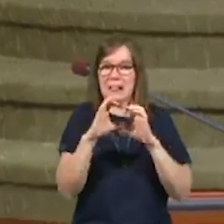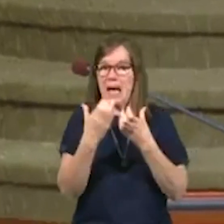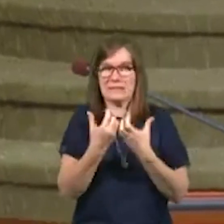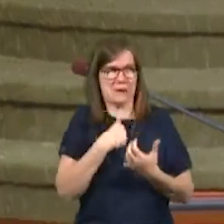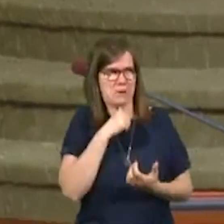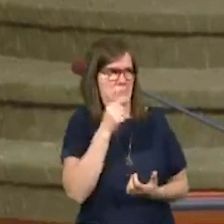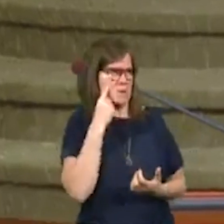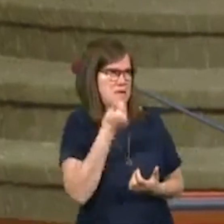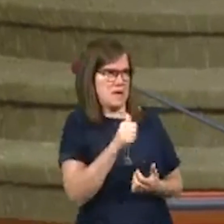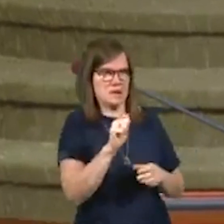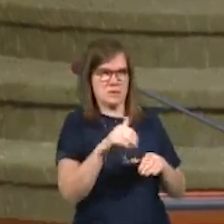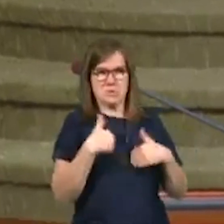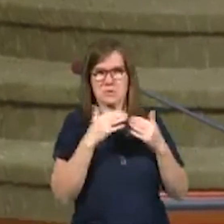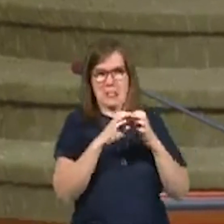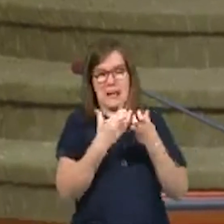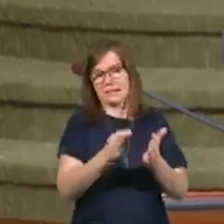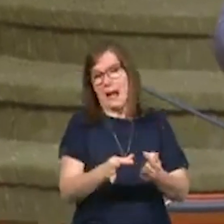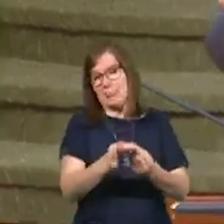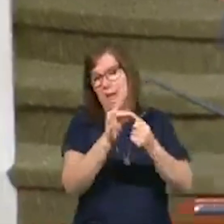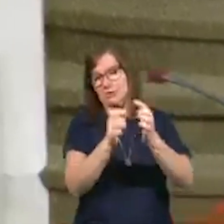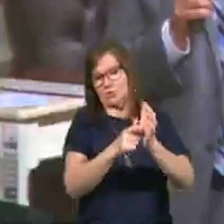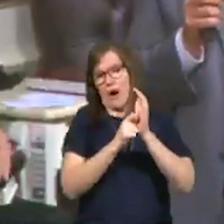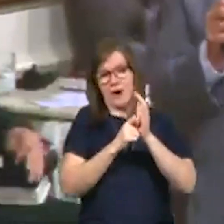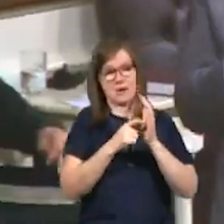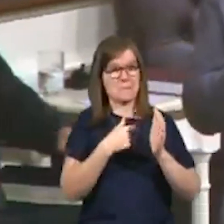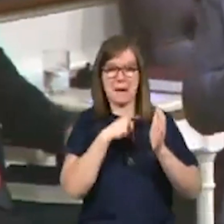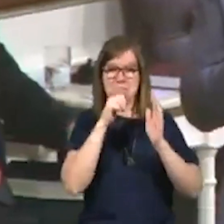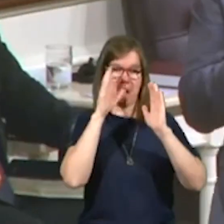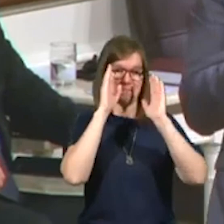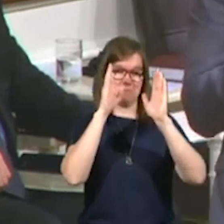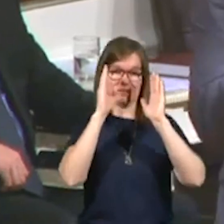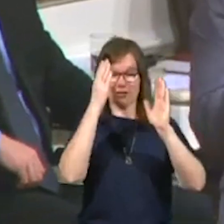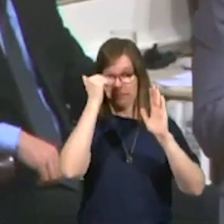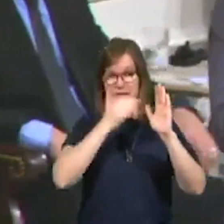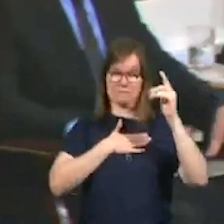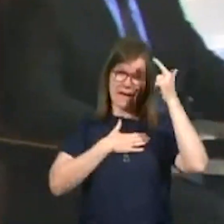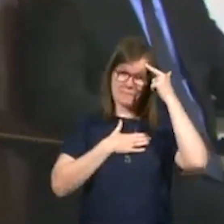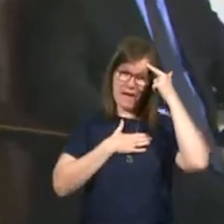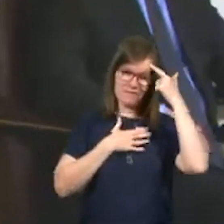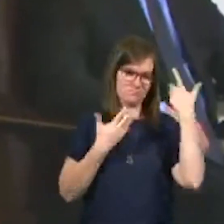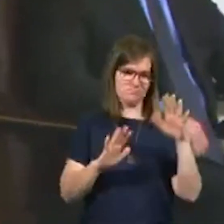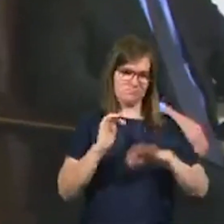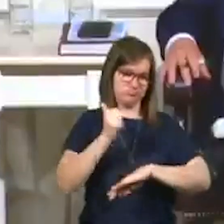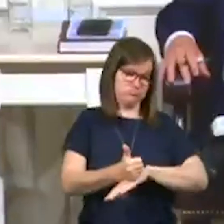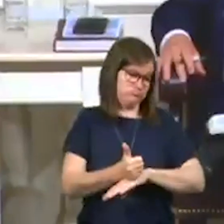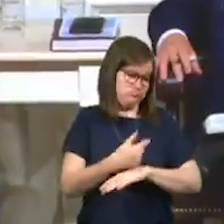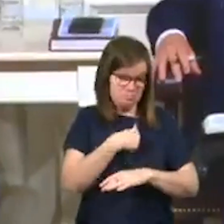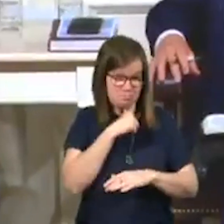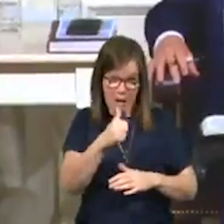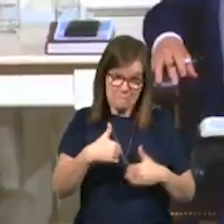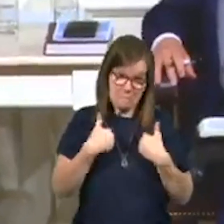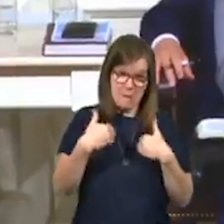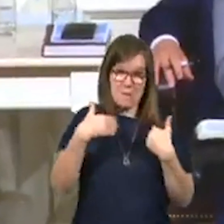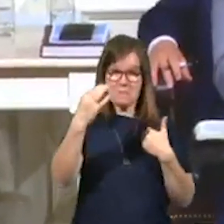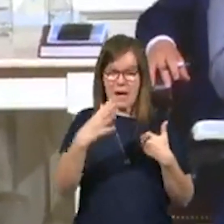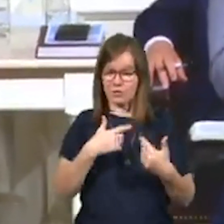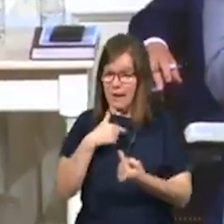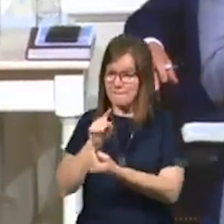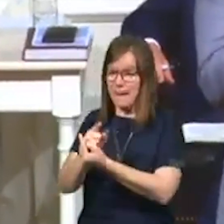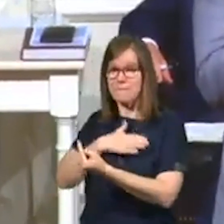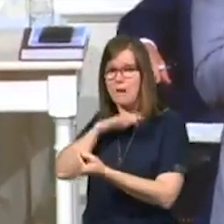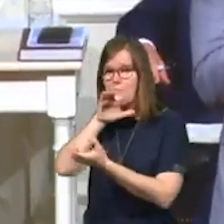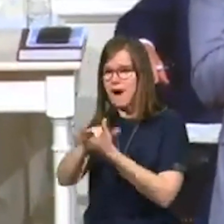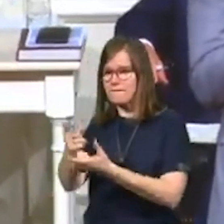I took a youth class unless it was required. I do know that I wasn't paying a whole lot of attention because in my mind, I was never going to be a youth pastor. I met my wife.